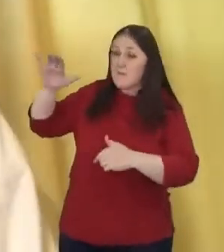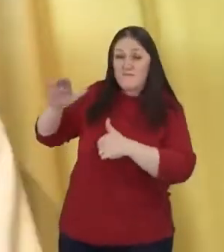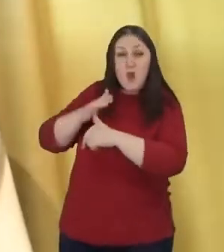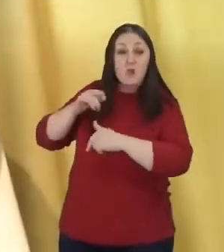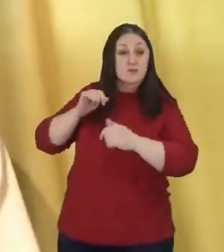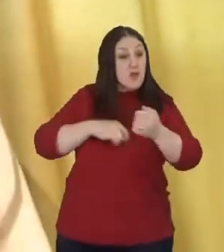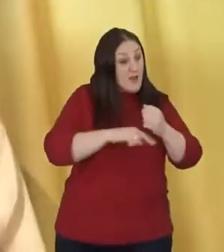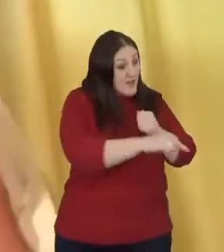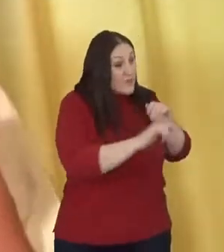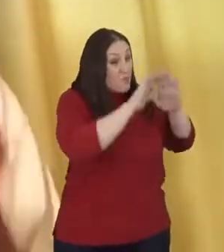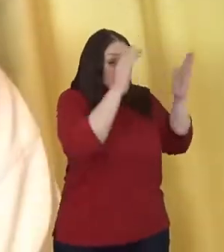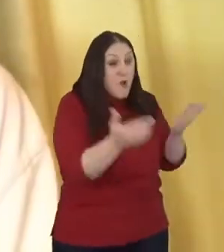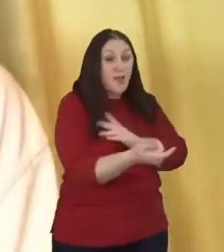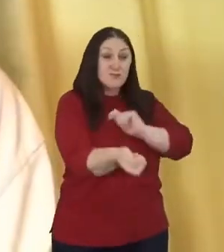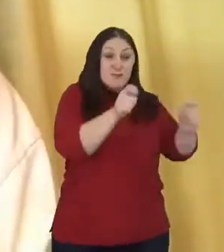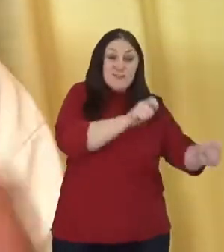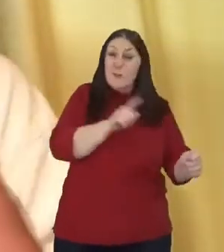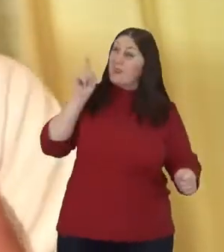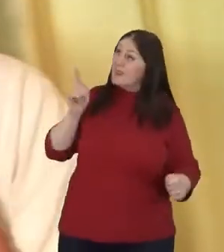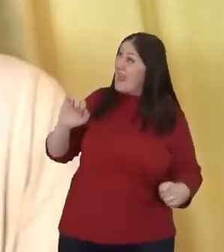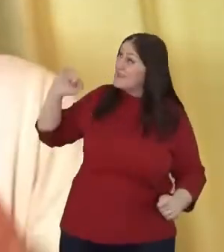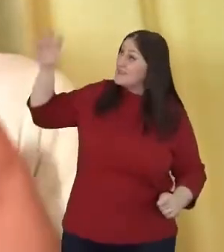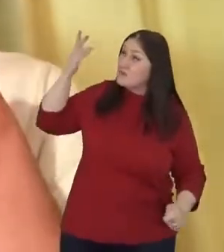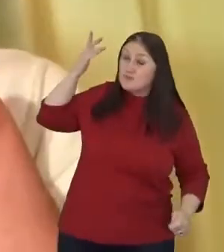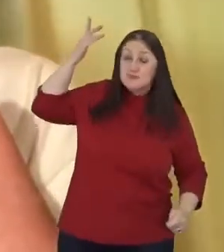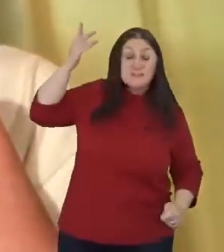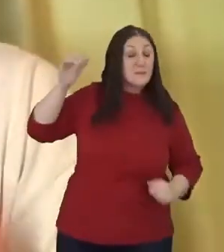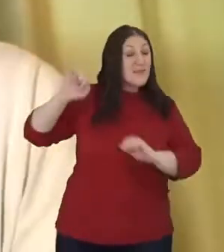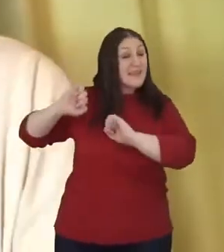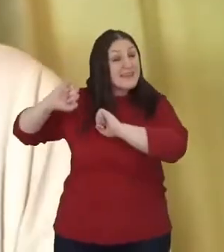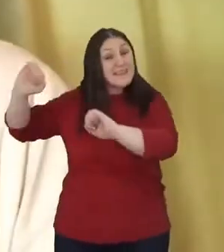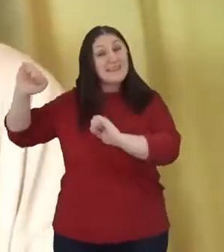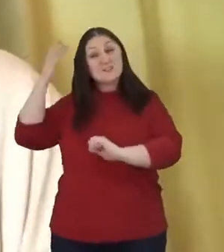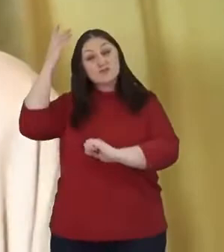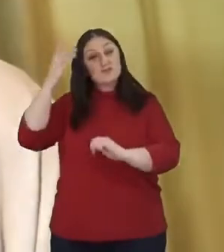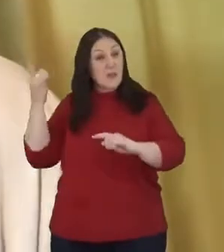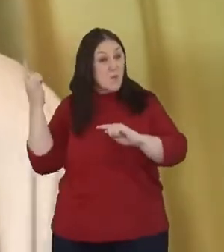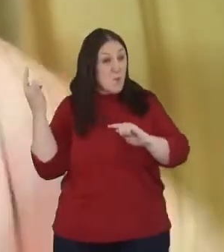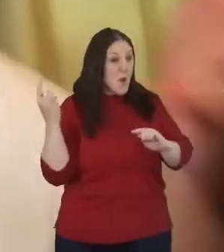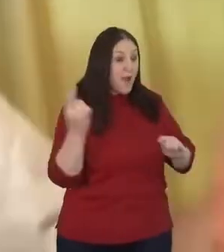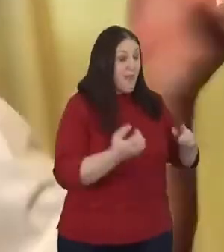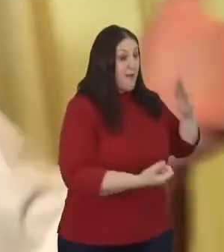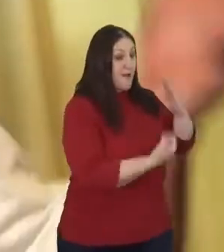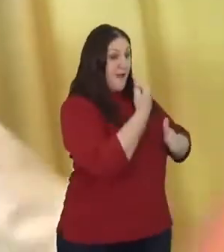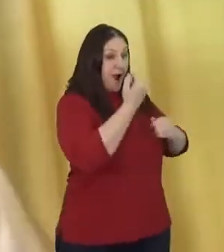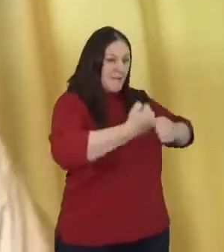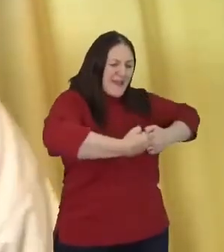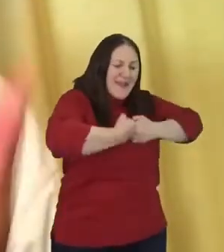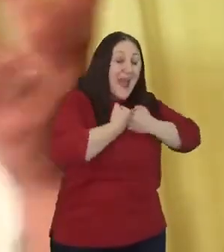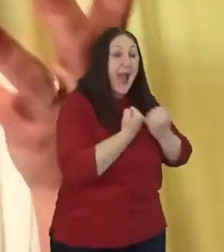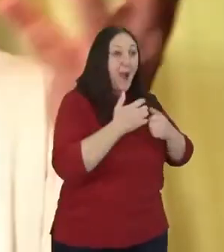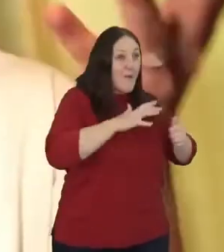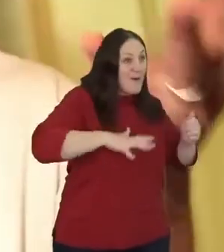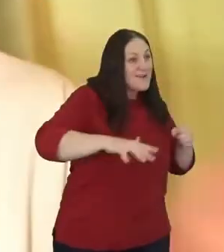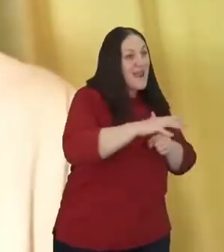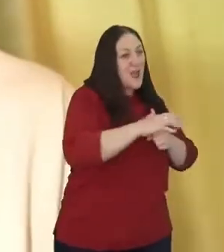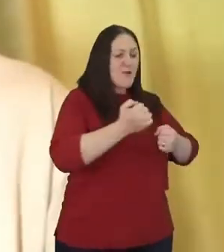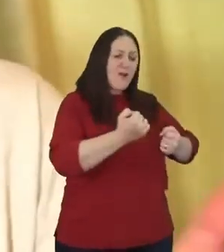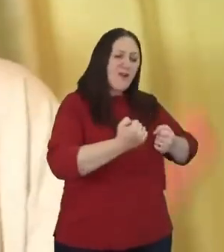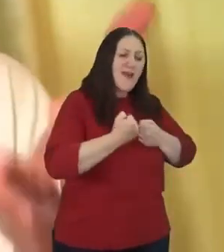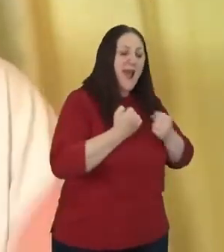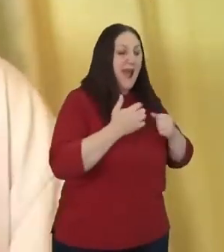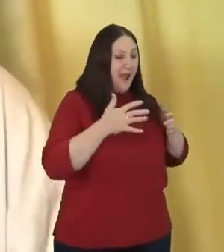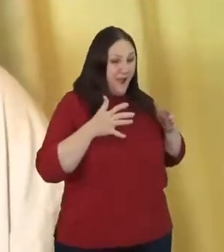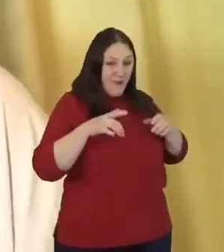We're seeking that God's dream would come in our neighborhood, on our block, in our